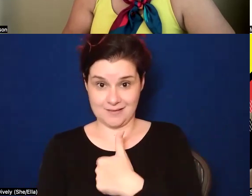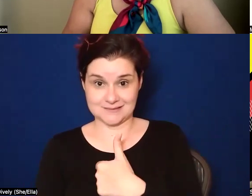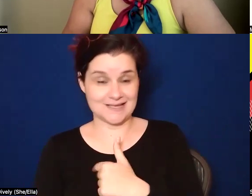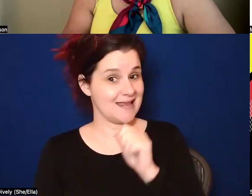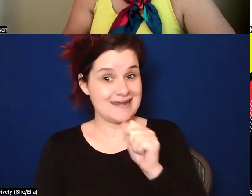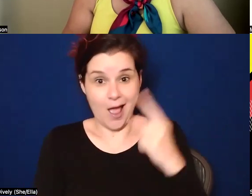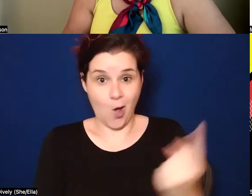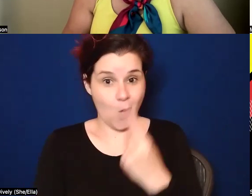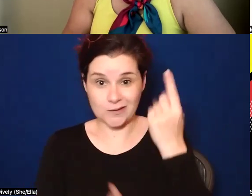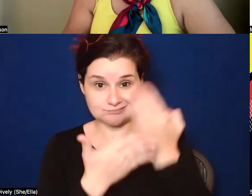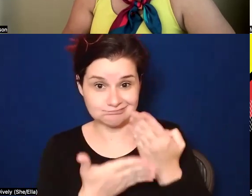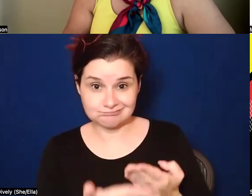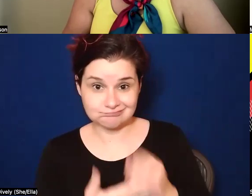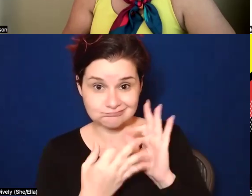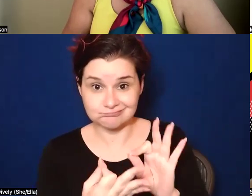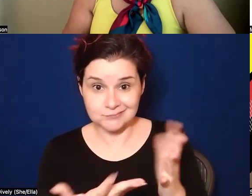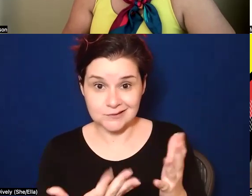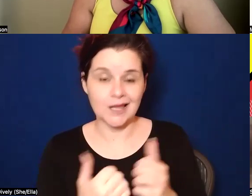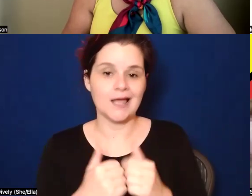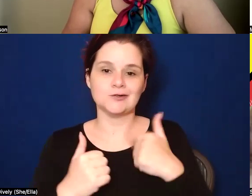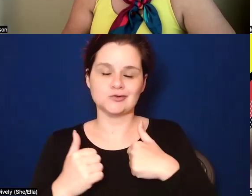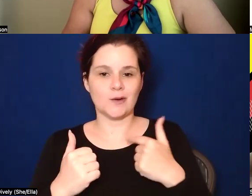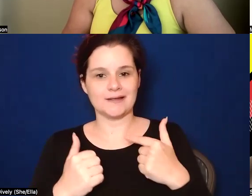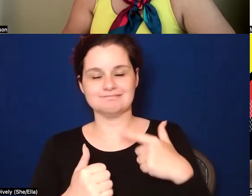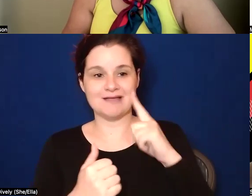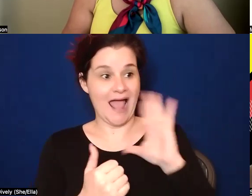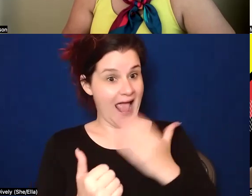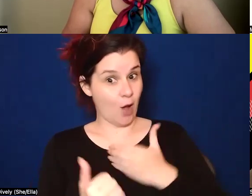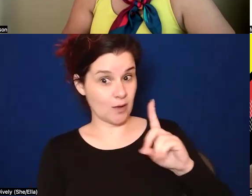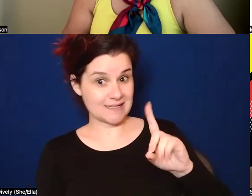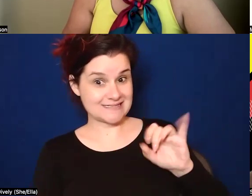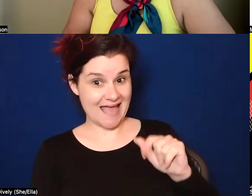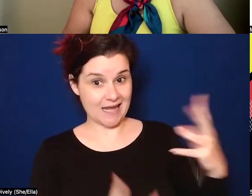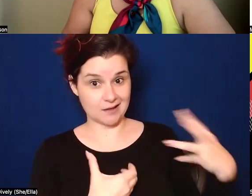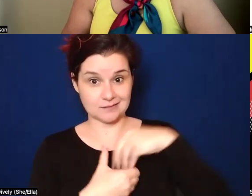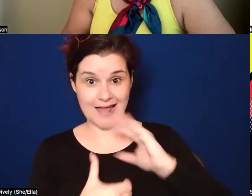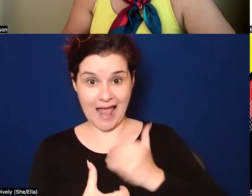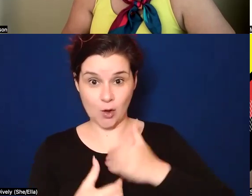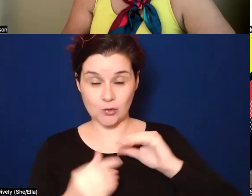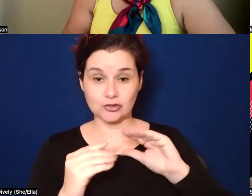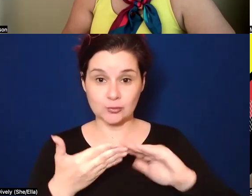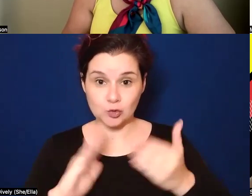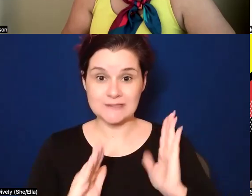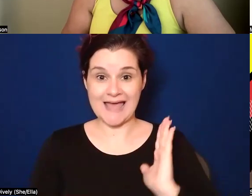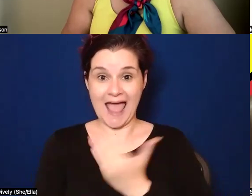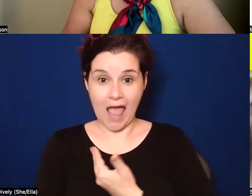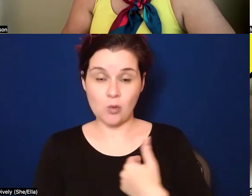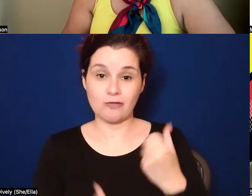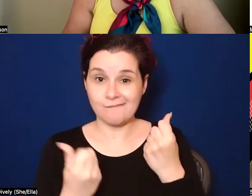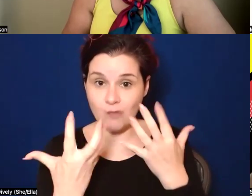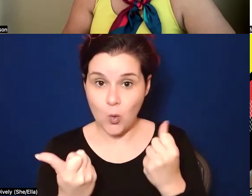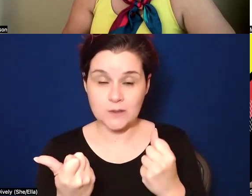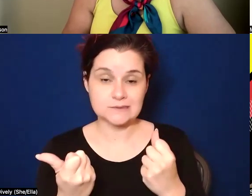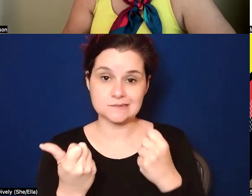factual. So really, um, putting the power of data into our own communities and the, power of voice of what we need to be,